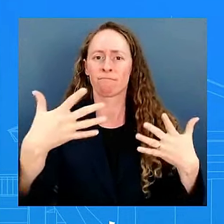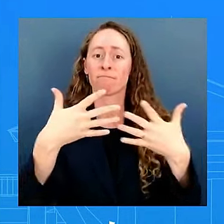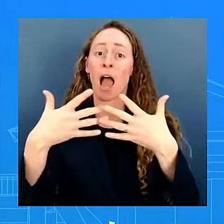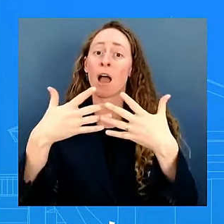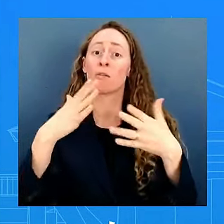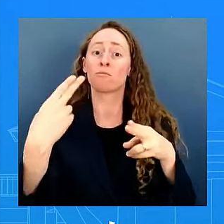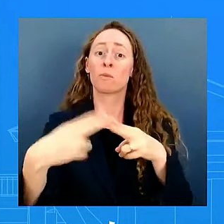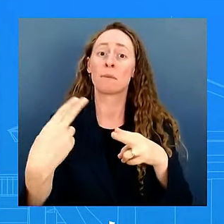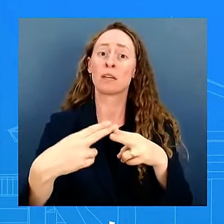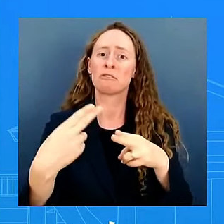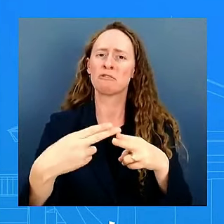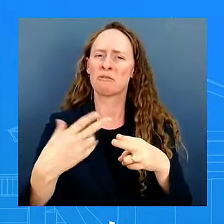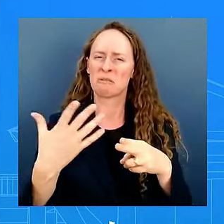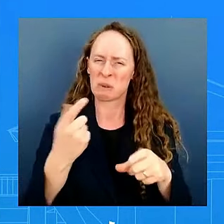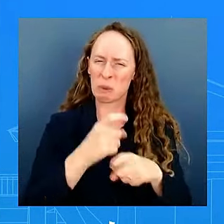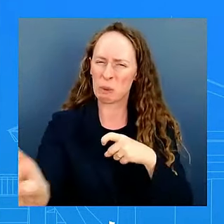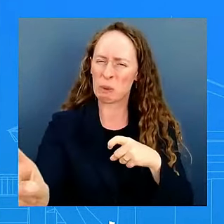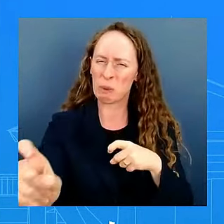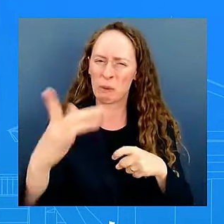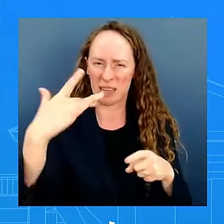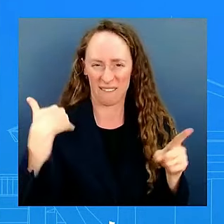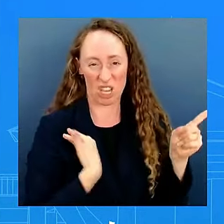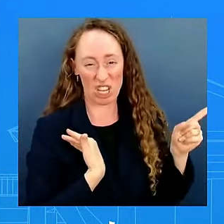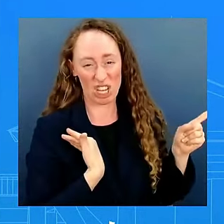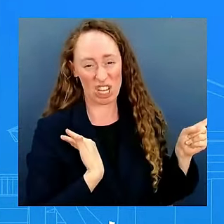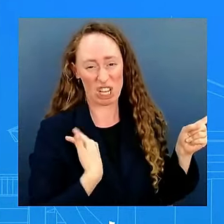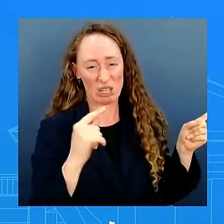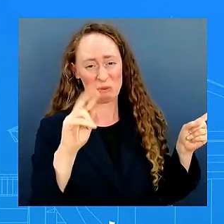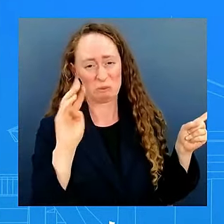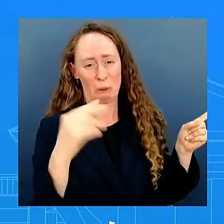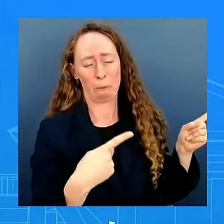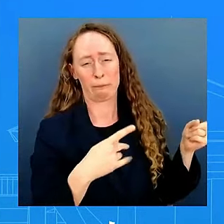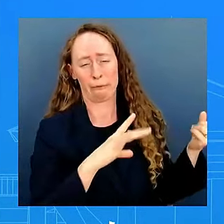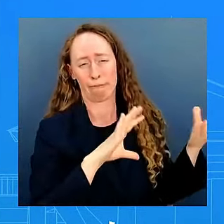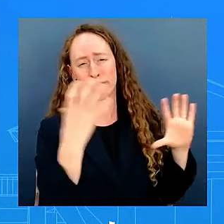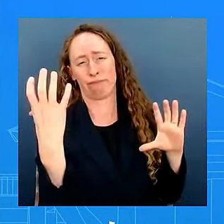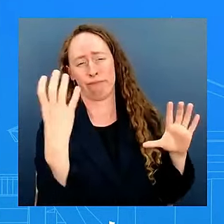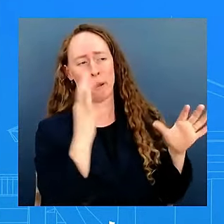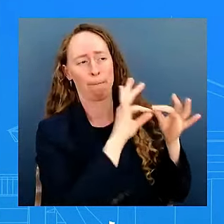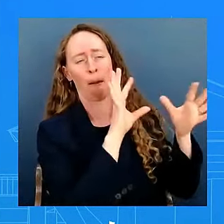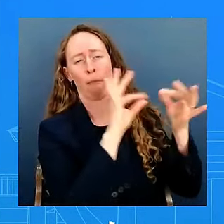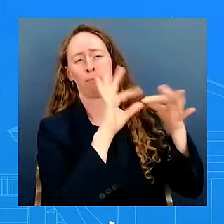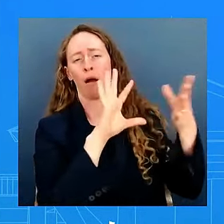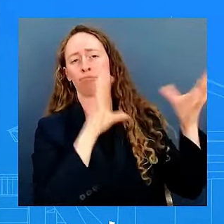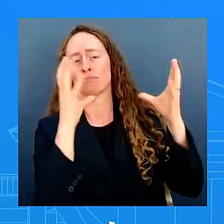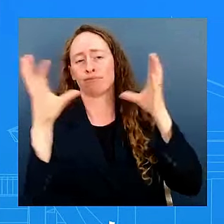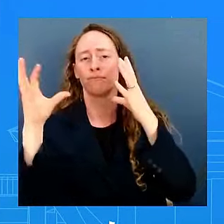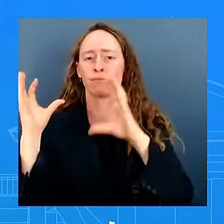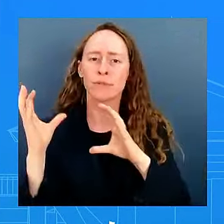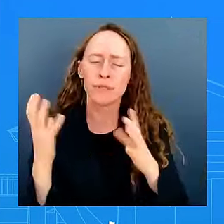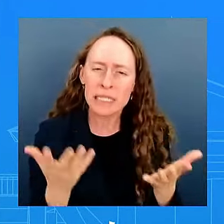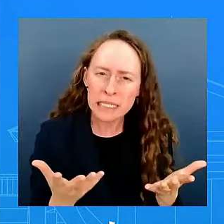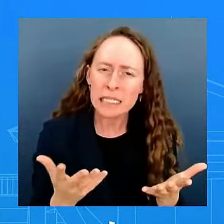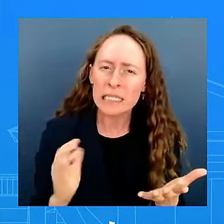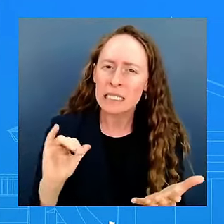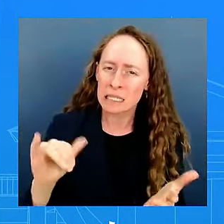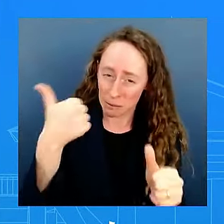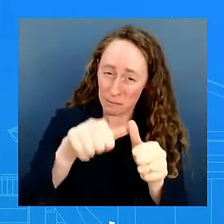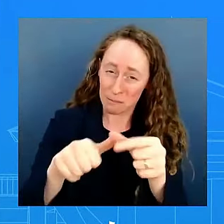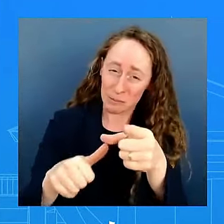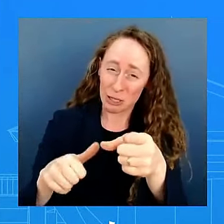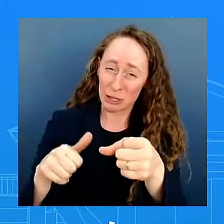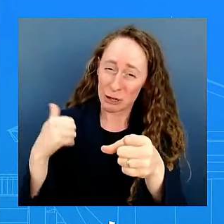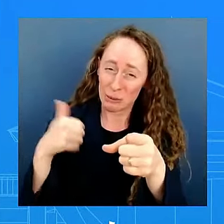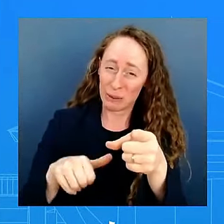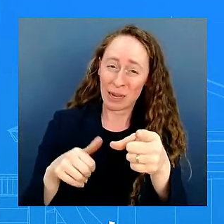president we have to remember how we started where we started and what this president has been able to do people thought nato